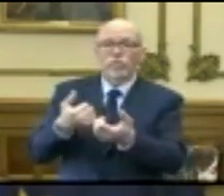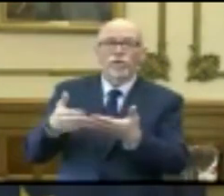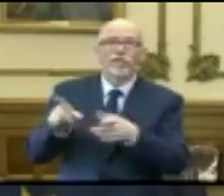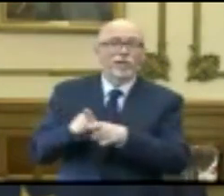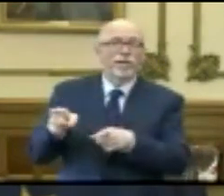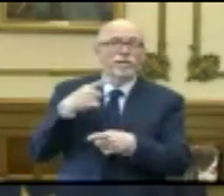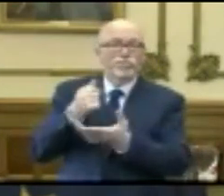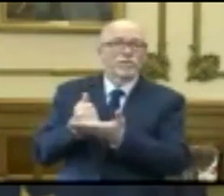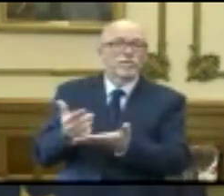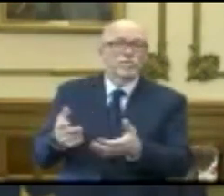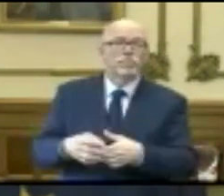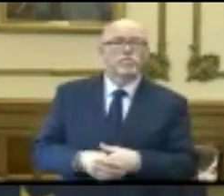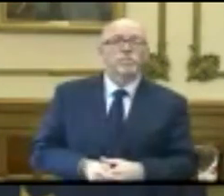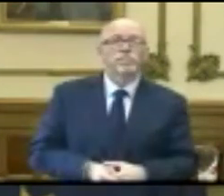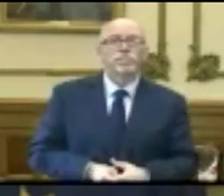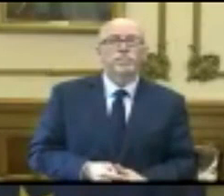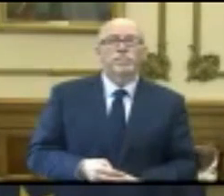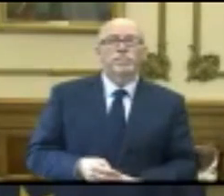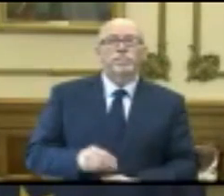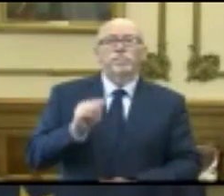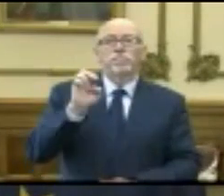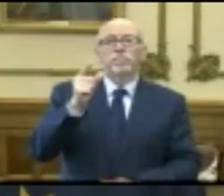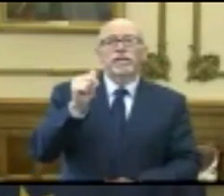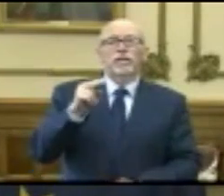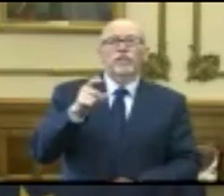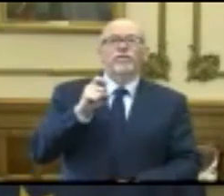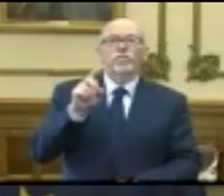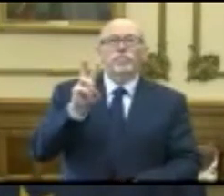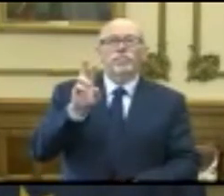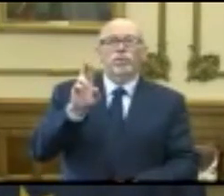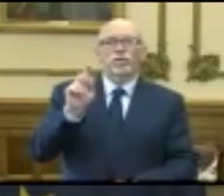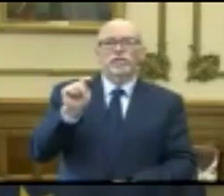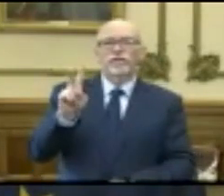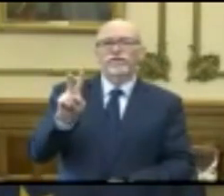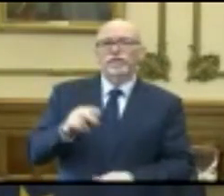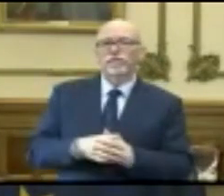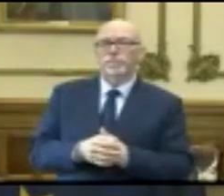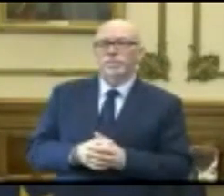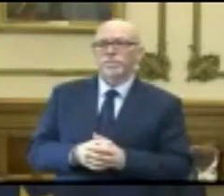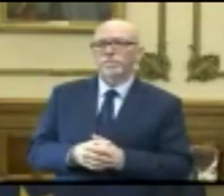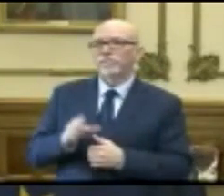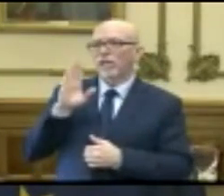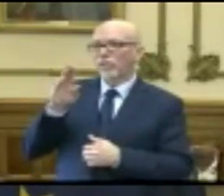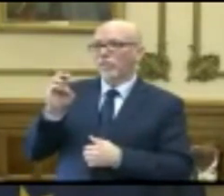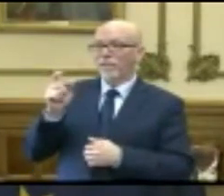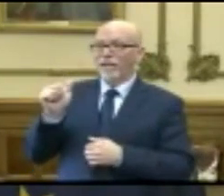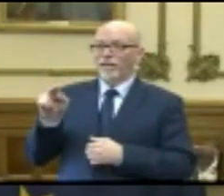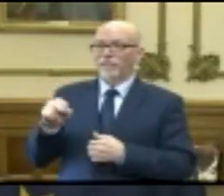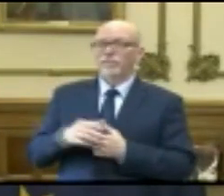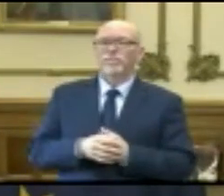just said, to assist. Megan from WRTV. Hello, Megan.